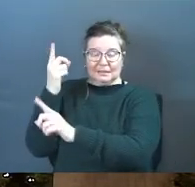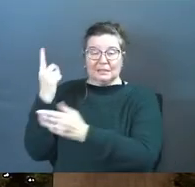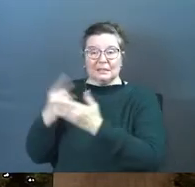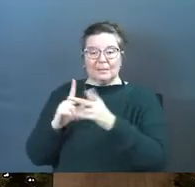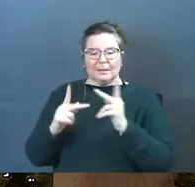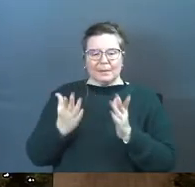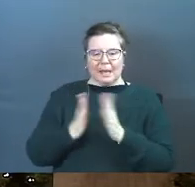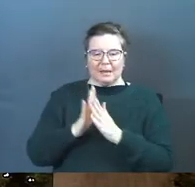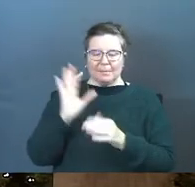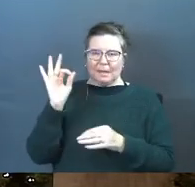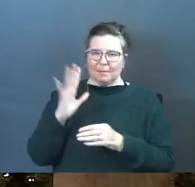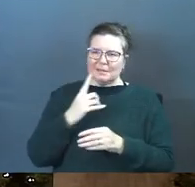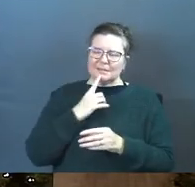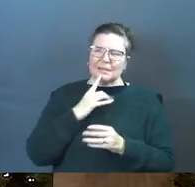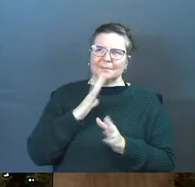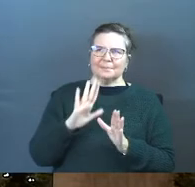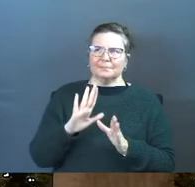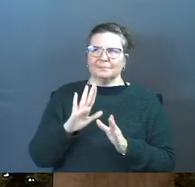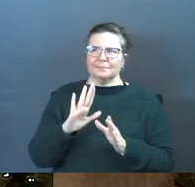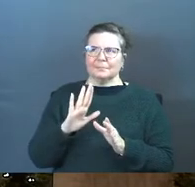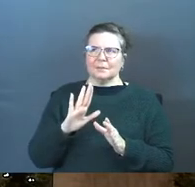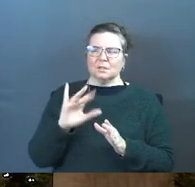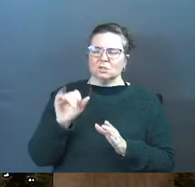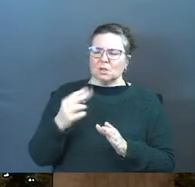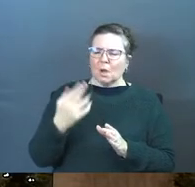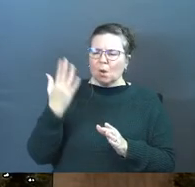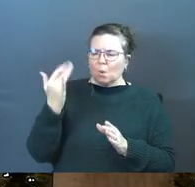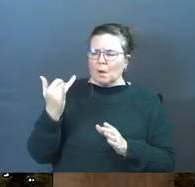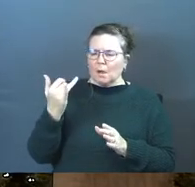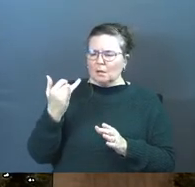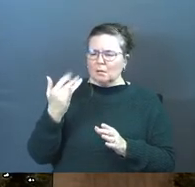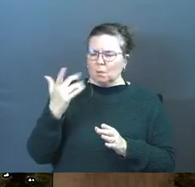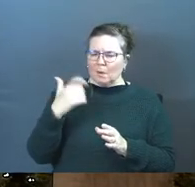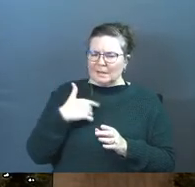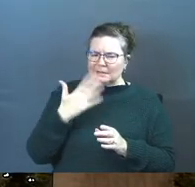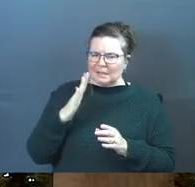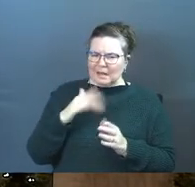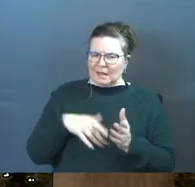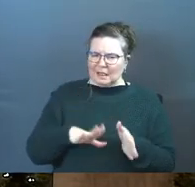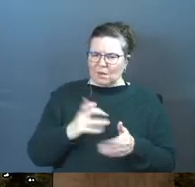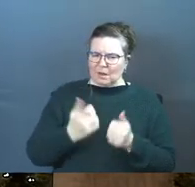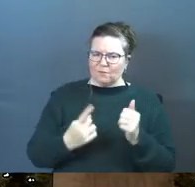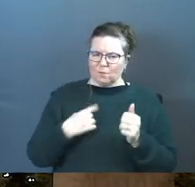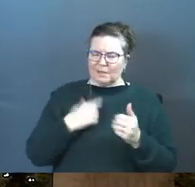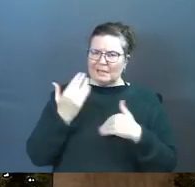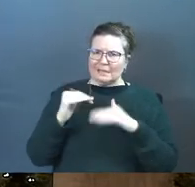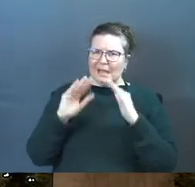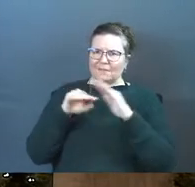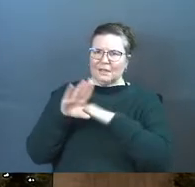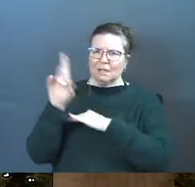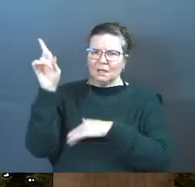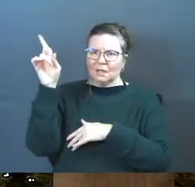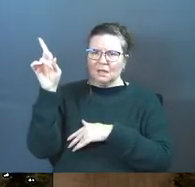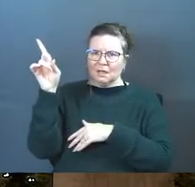sometimes people ask me as a pastor they'll say Josh why doesn't God allow everybody into heaven